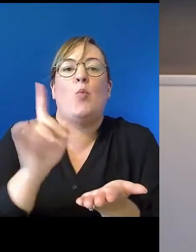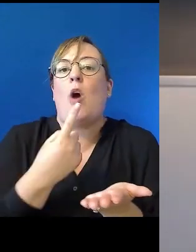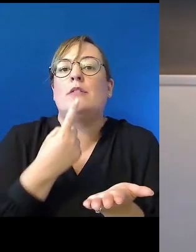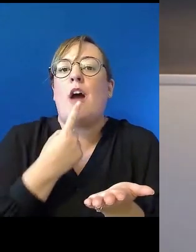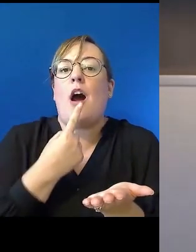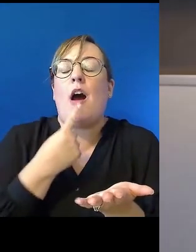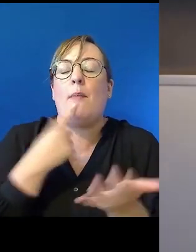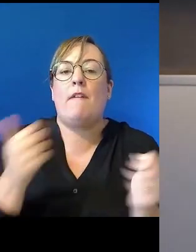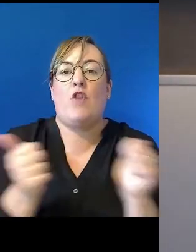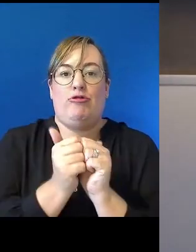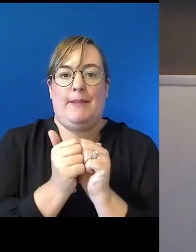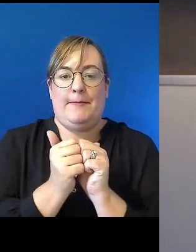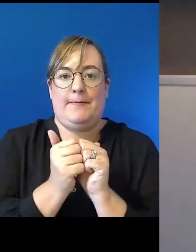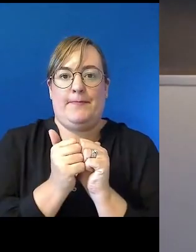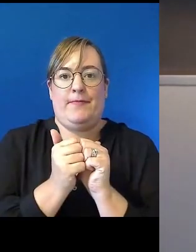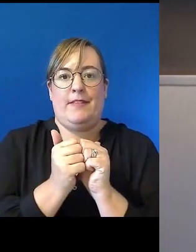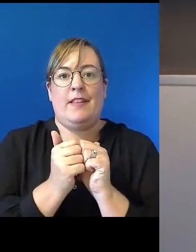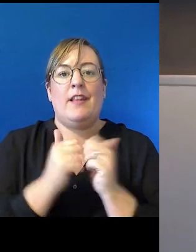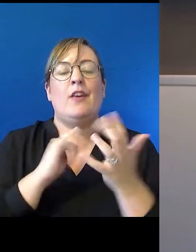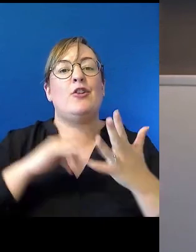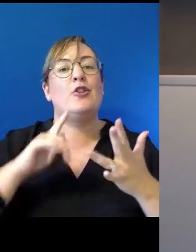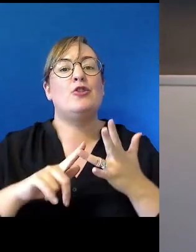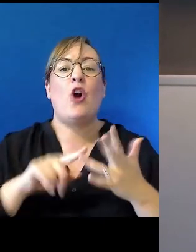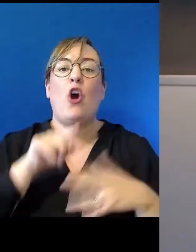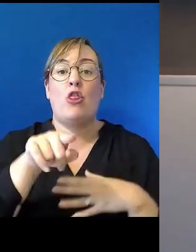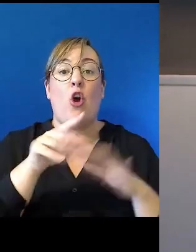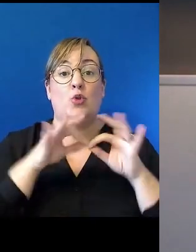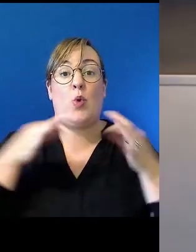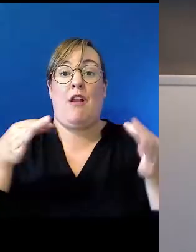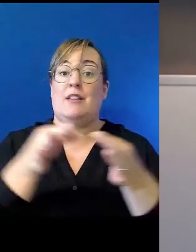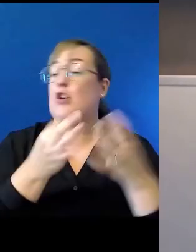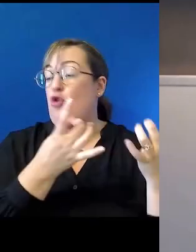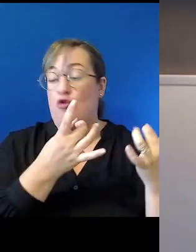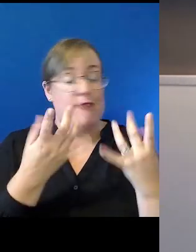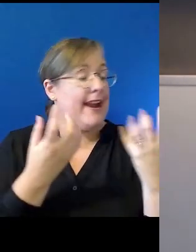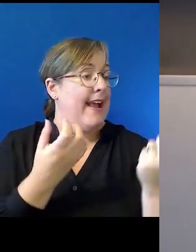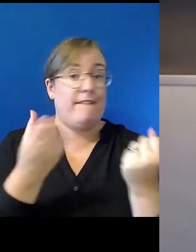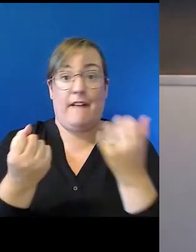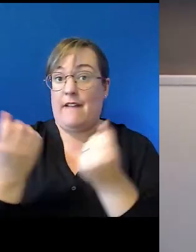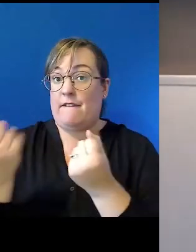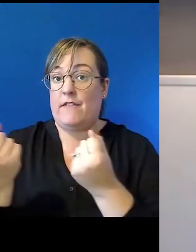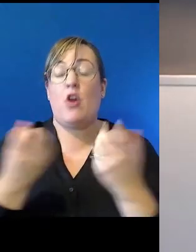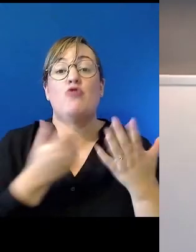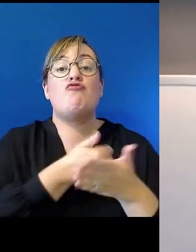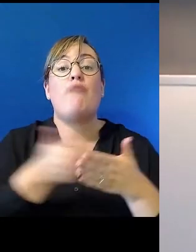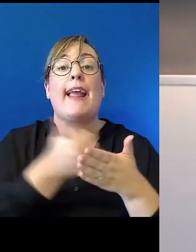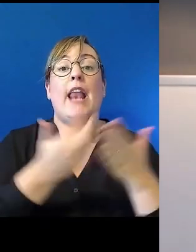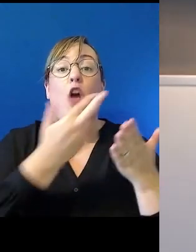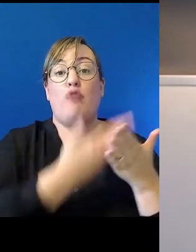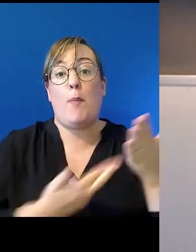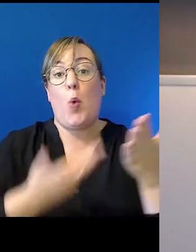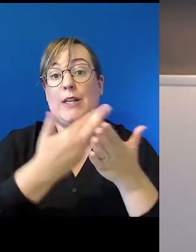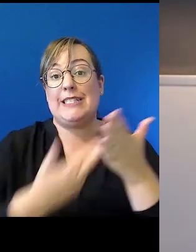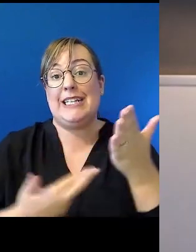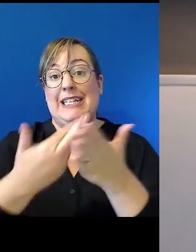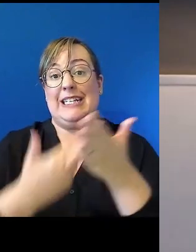has with those organisations. And regular reporting requirements, which I think are far too